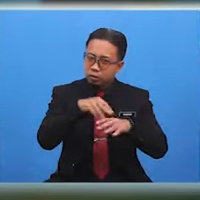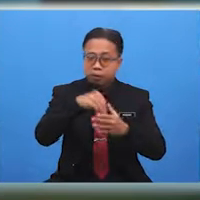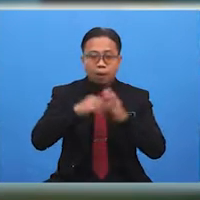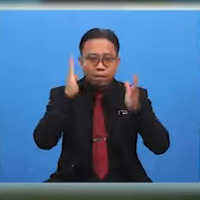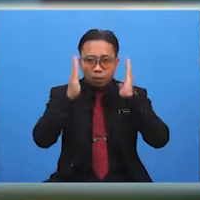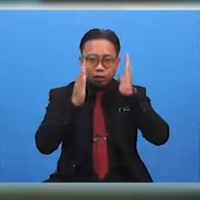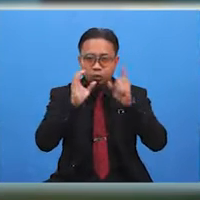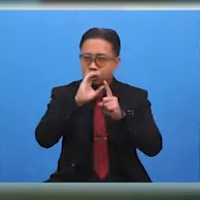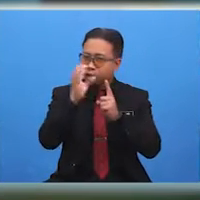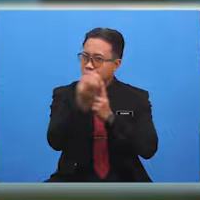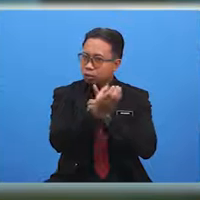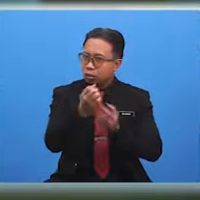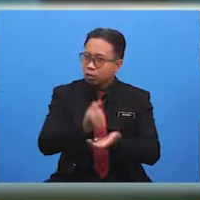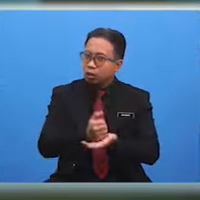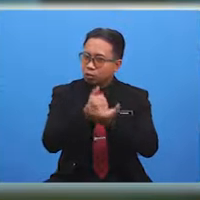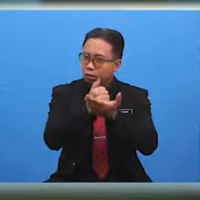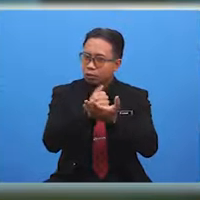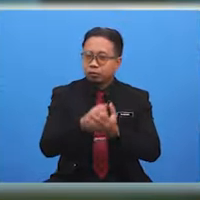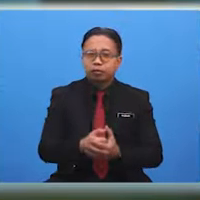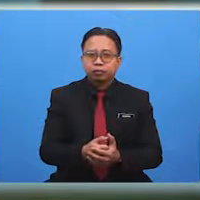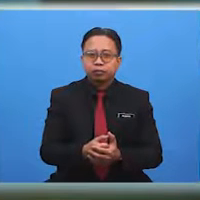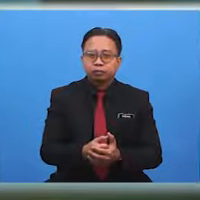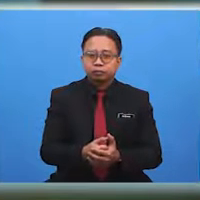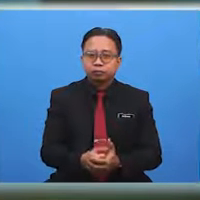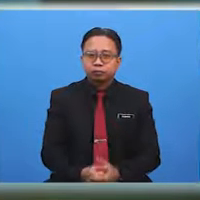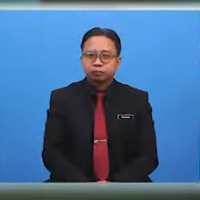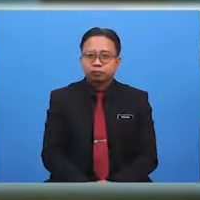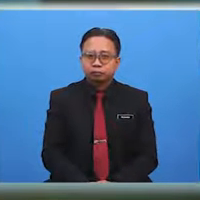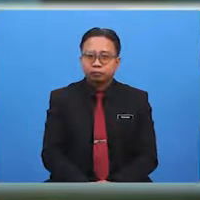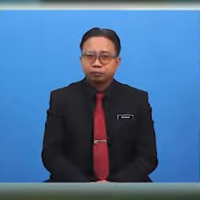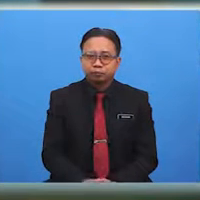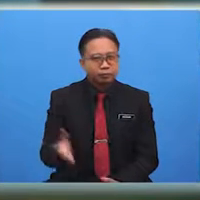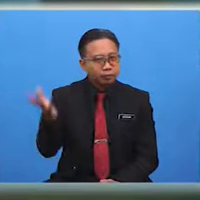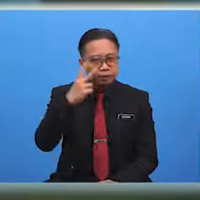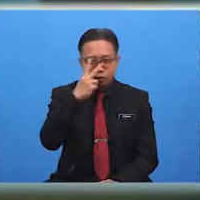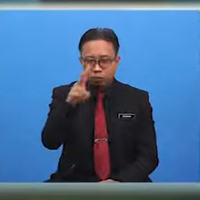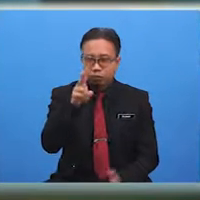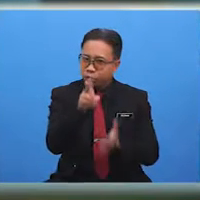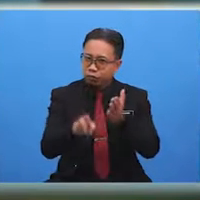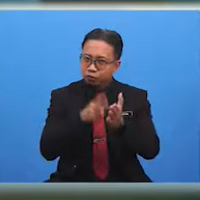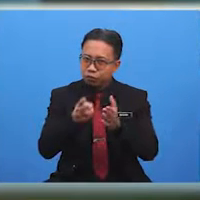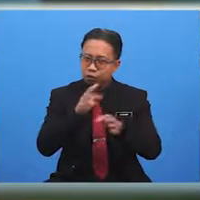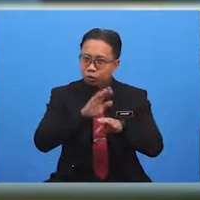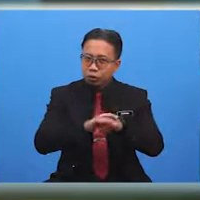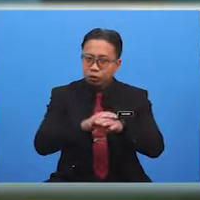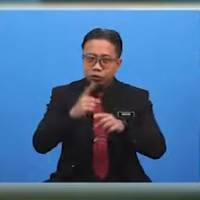our Malaysian culture are helpful and rather effective too. Let's watch a video on